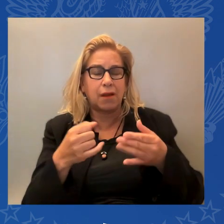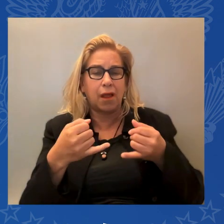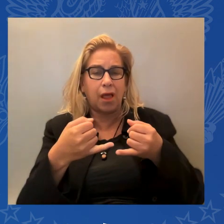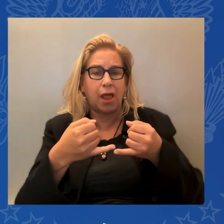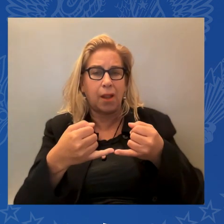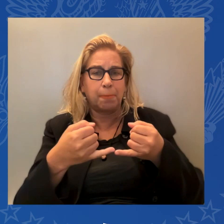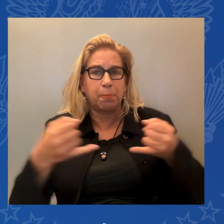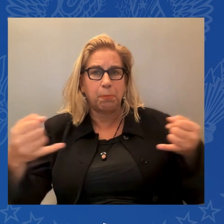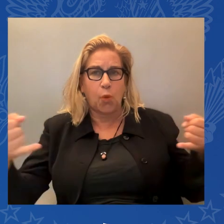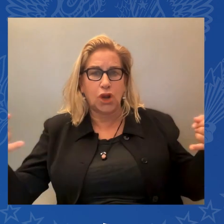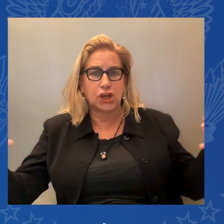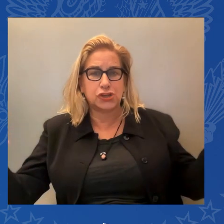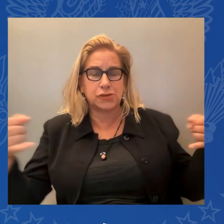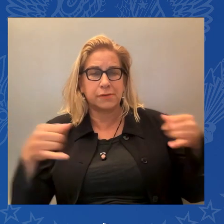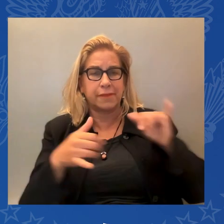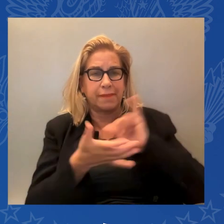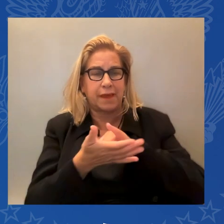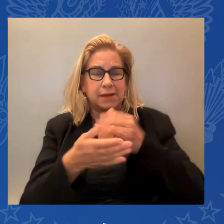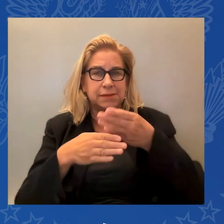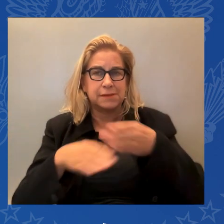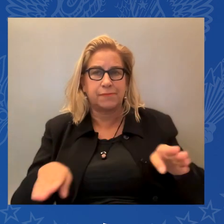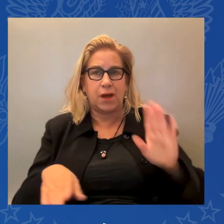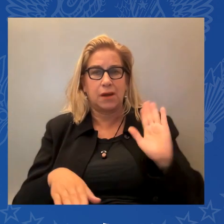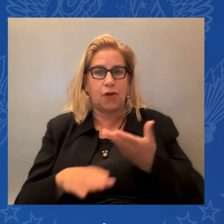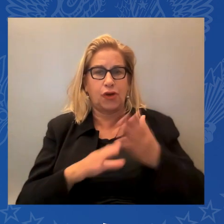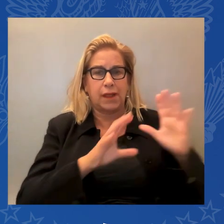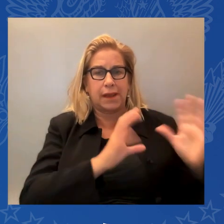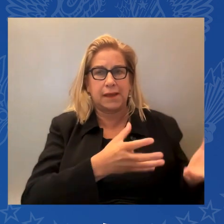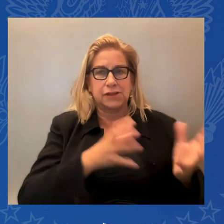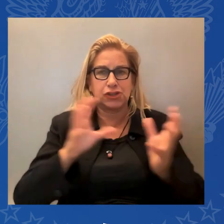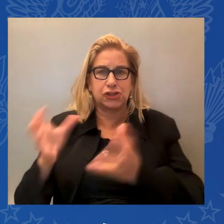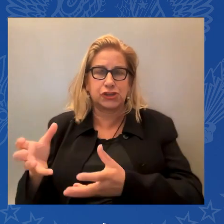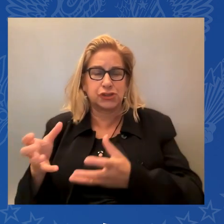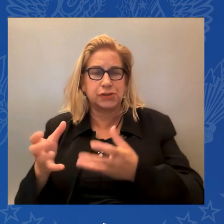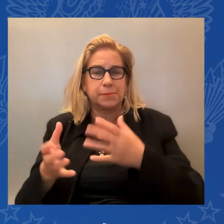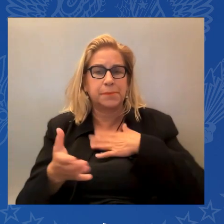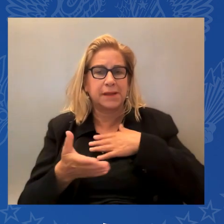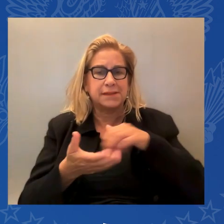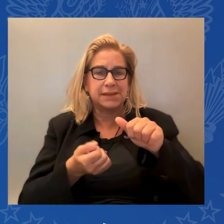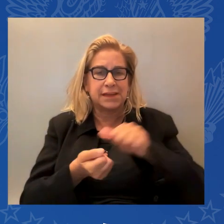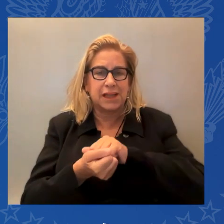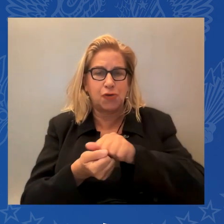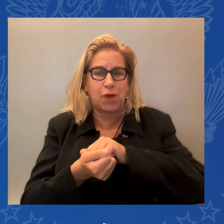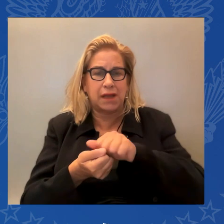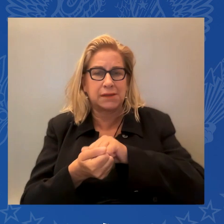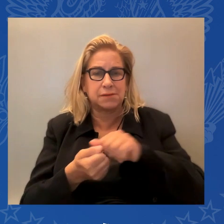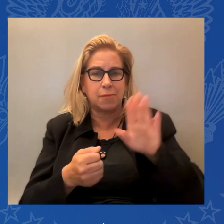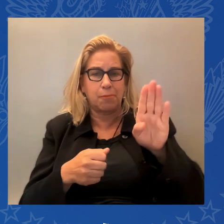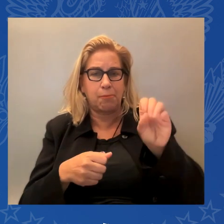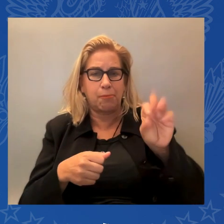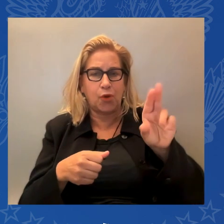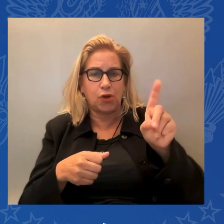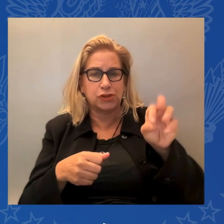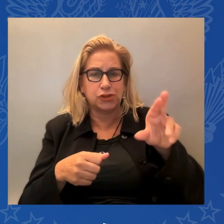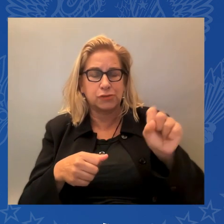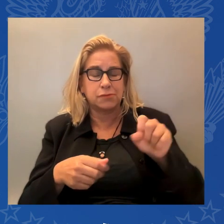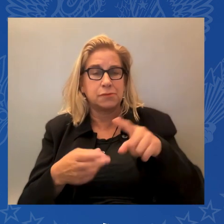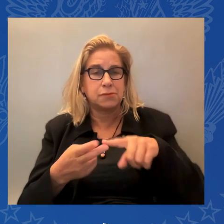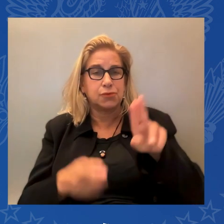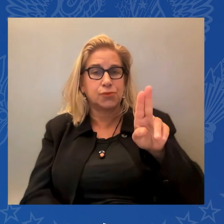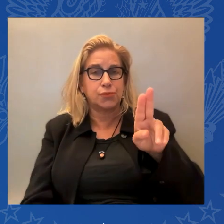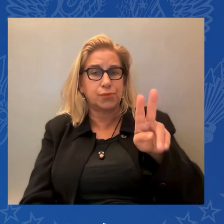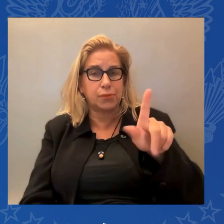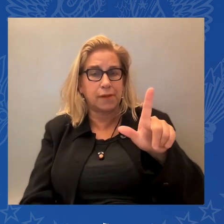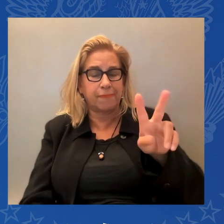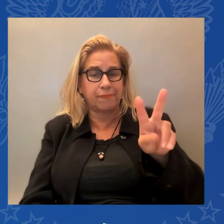Whether it's for the people of Uvalde or El Paso or the places that never make the news, together with you, we are going to erase